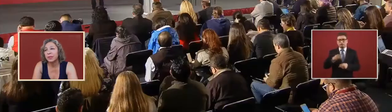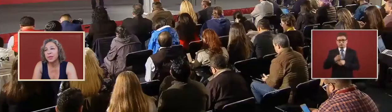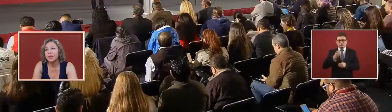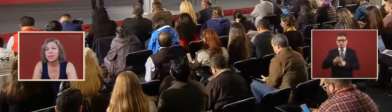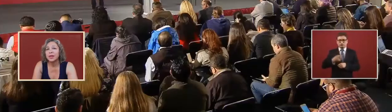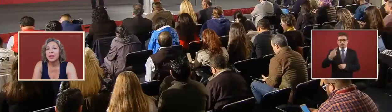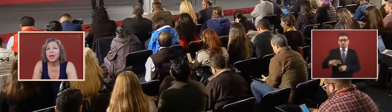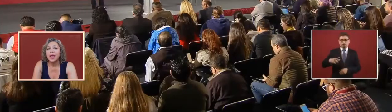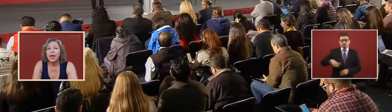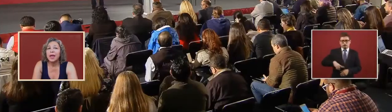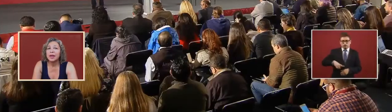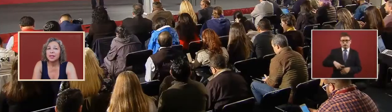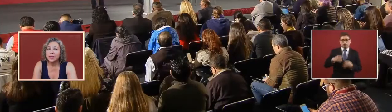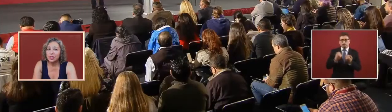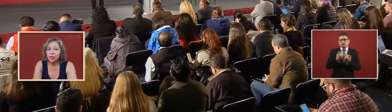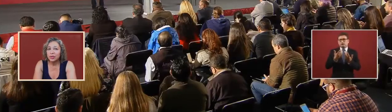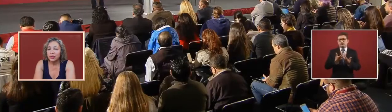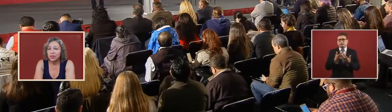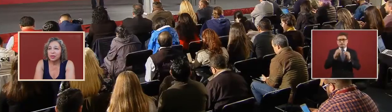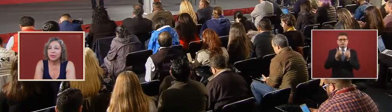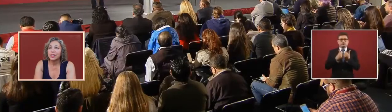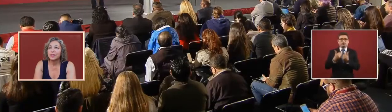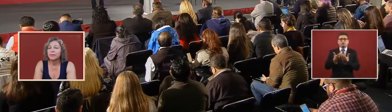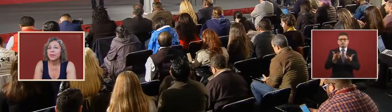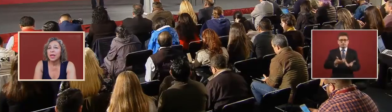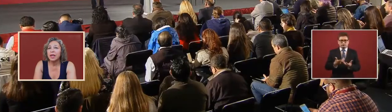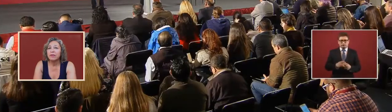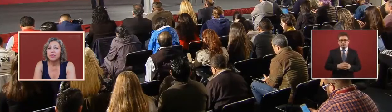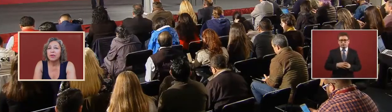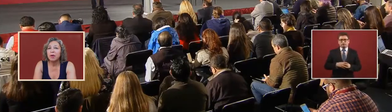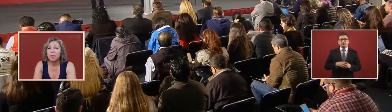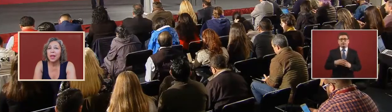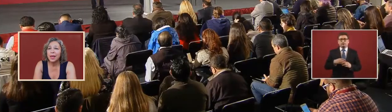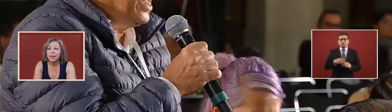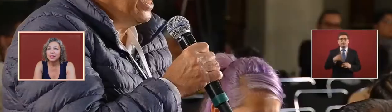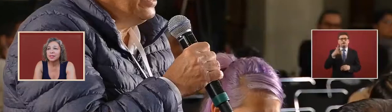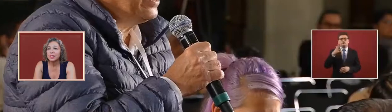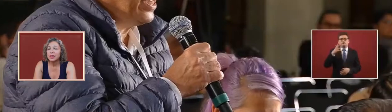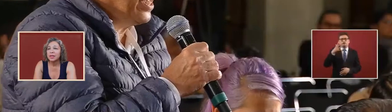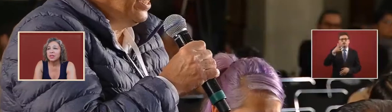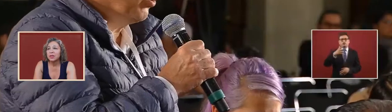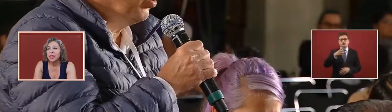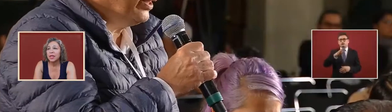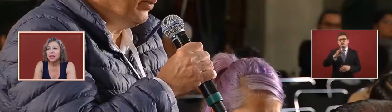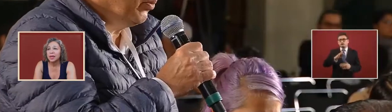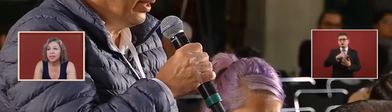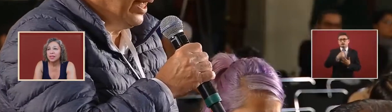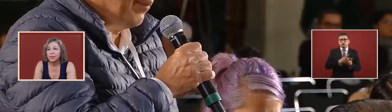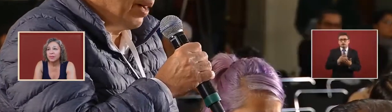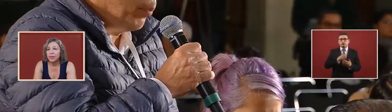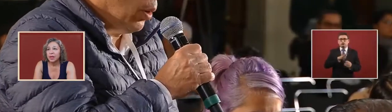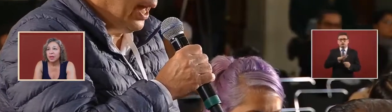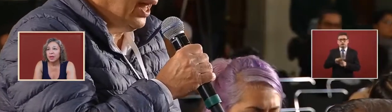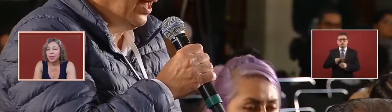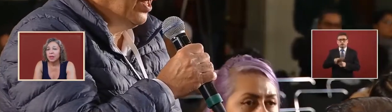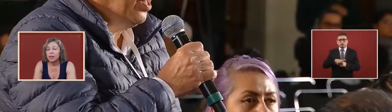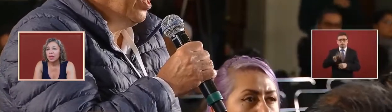state government and as a social service and if there are plans to legalize